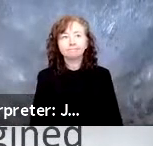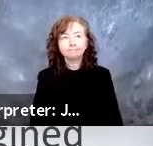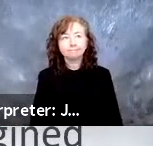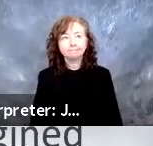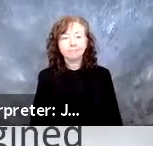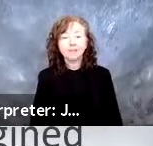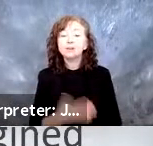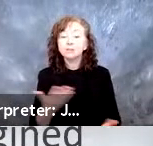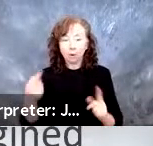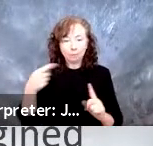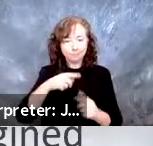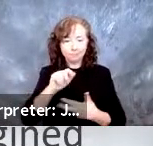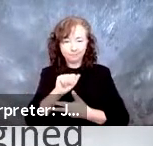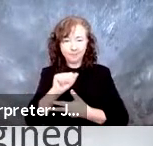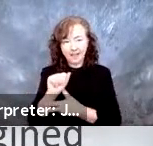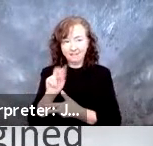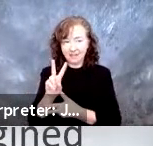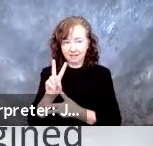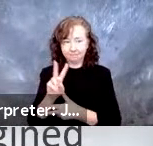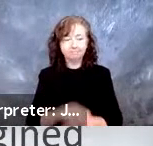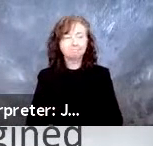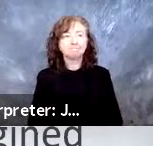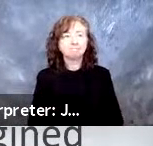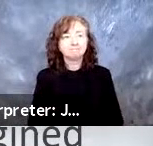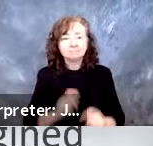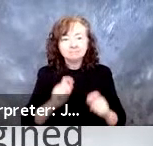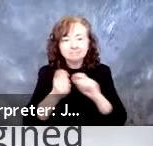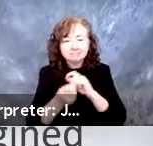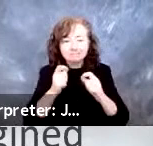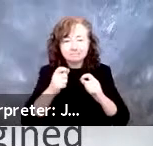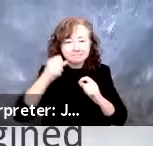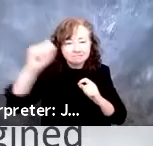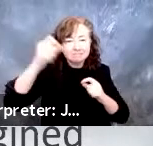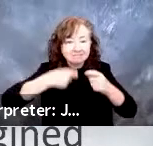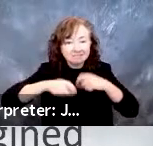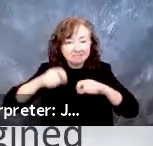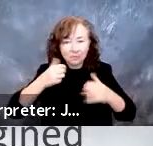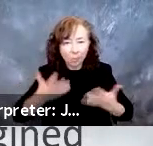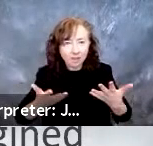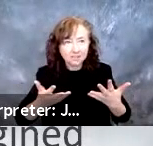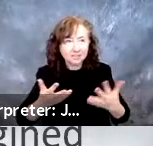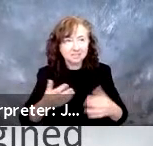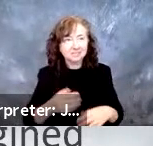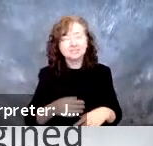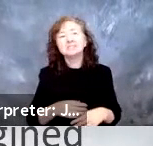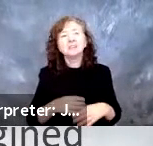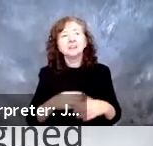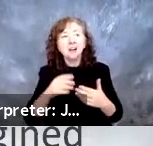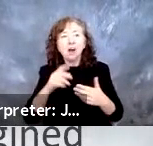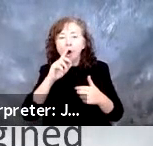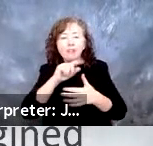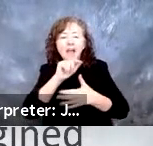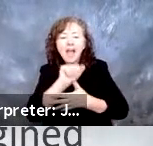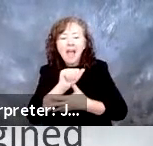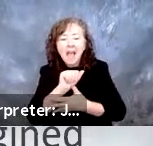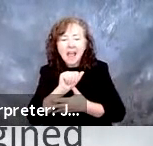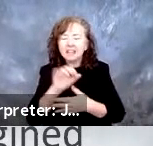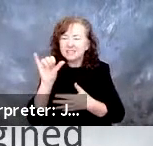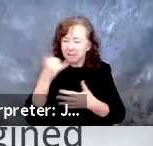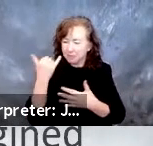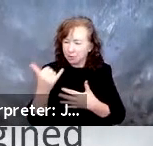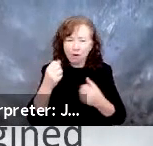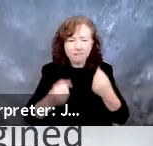AVs, evolution or revolution. Autonomous vehicles are A, like today's vehicles. B, reimagined